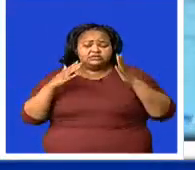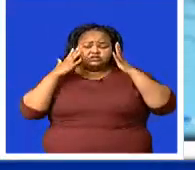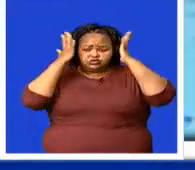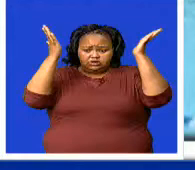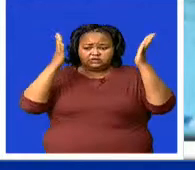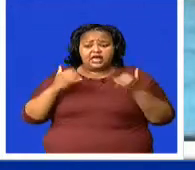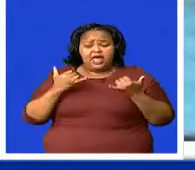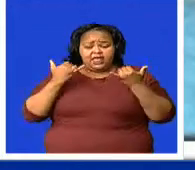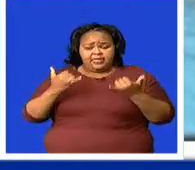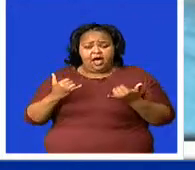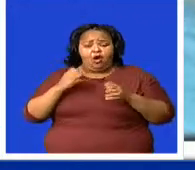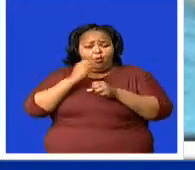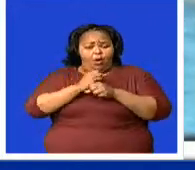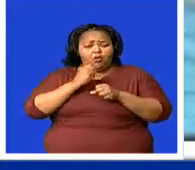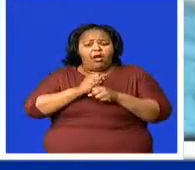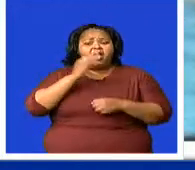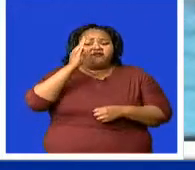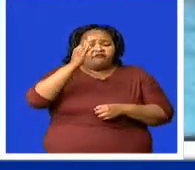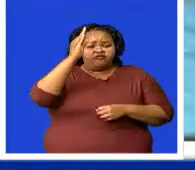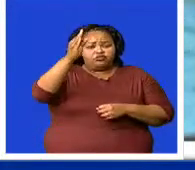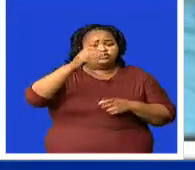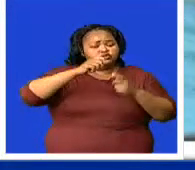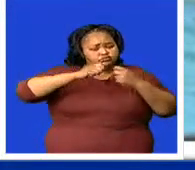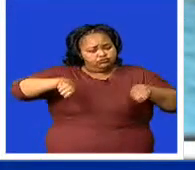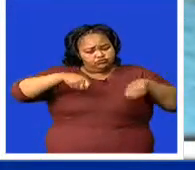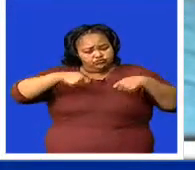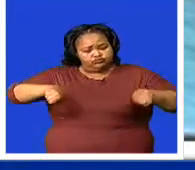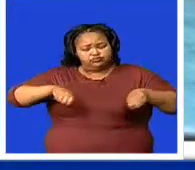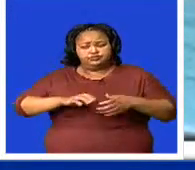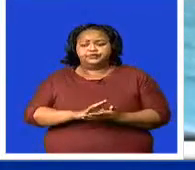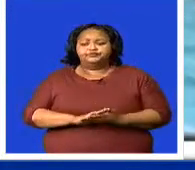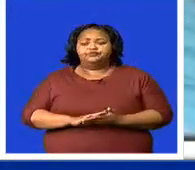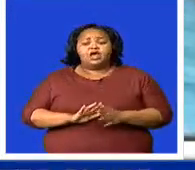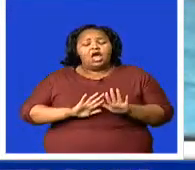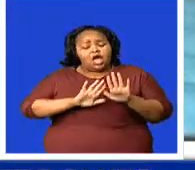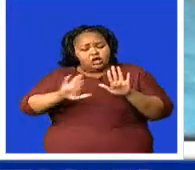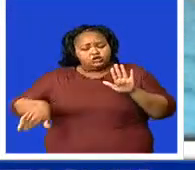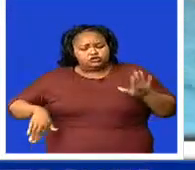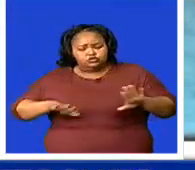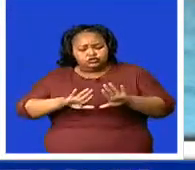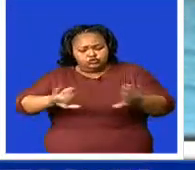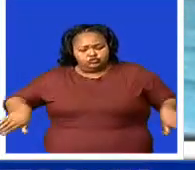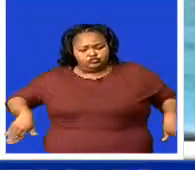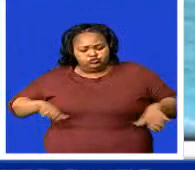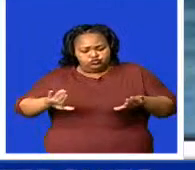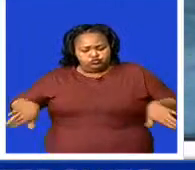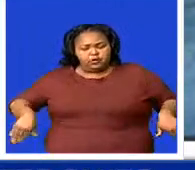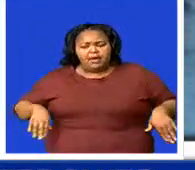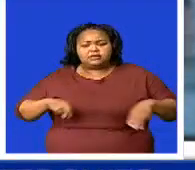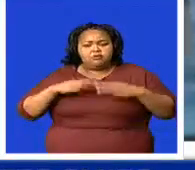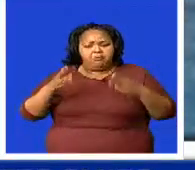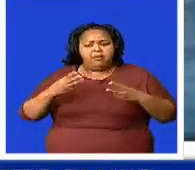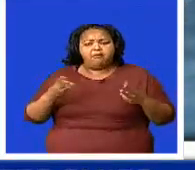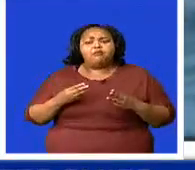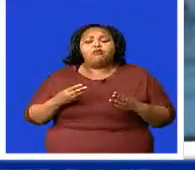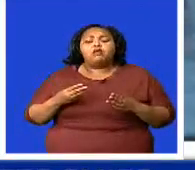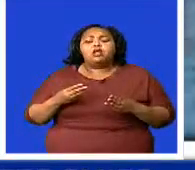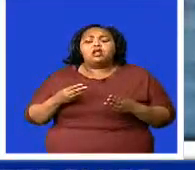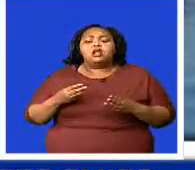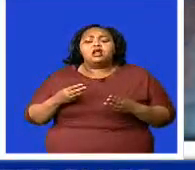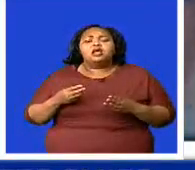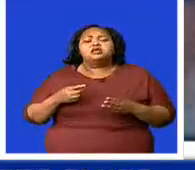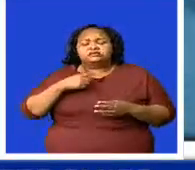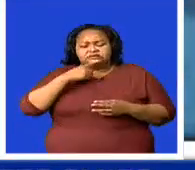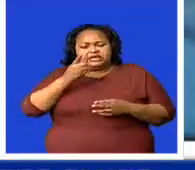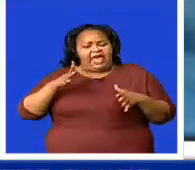the sport. Swimmers are expressing their excitement about the sport and what they have learned as far